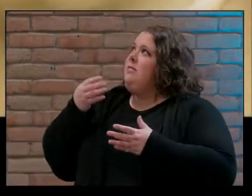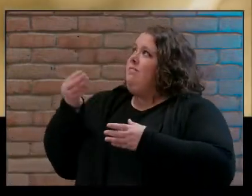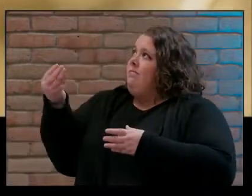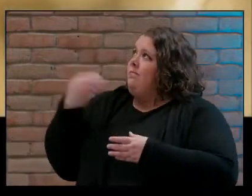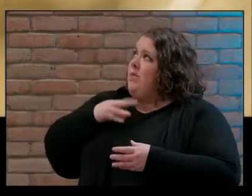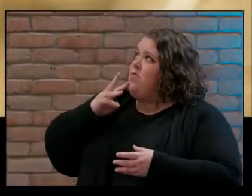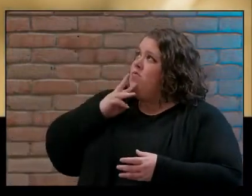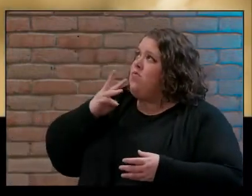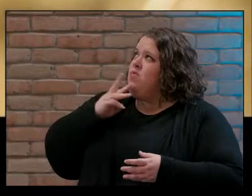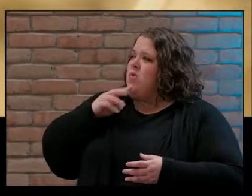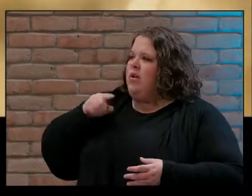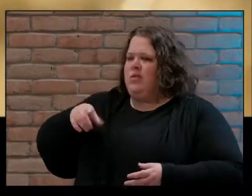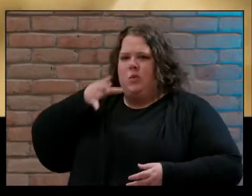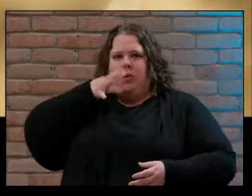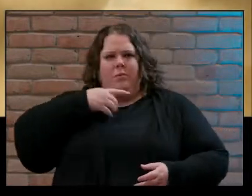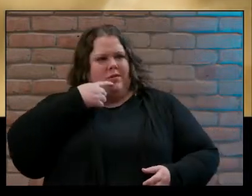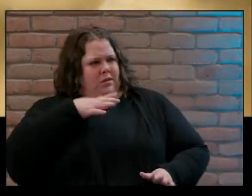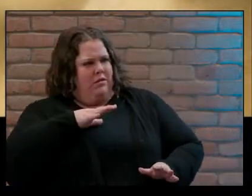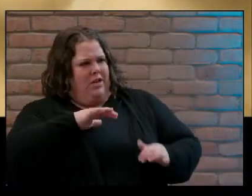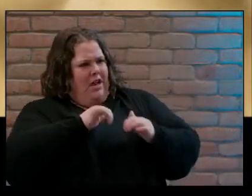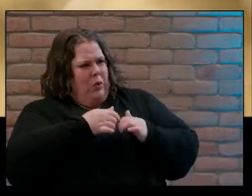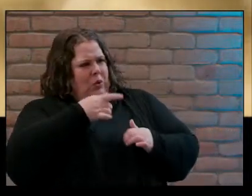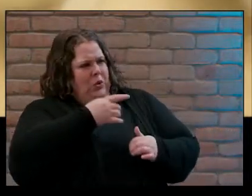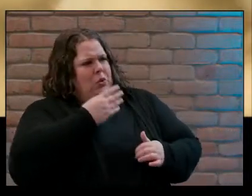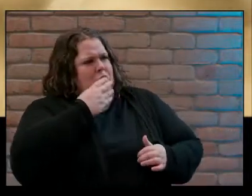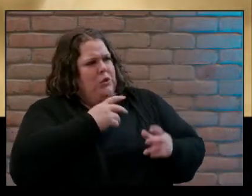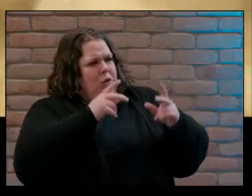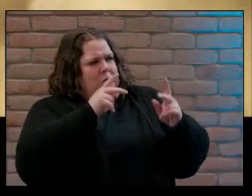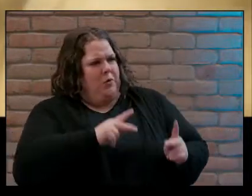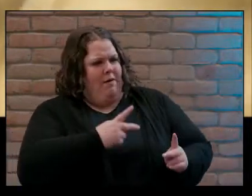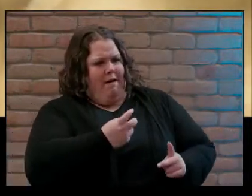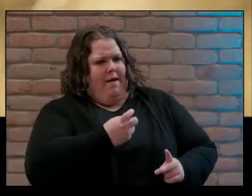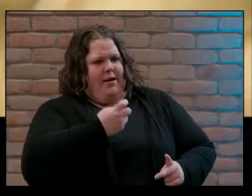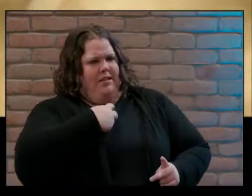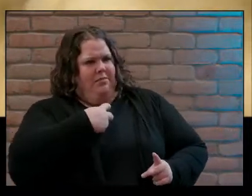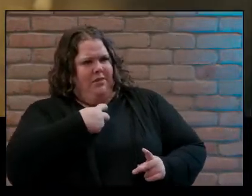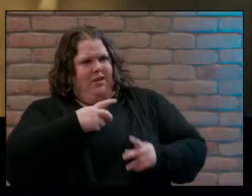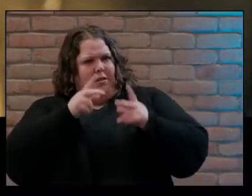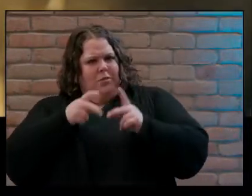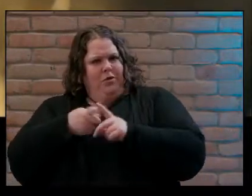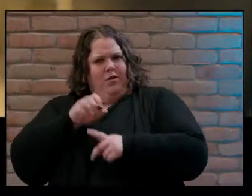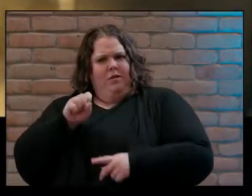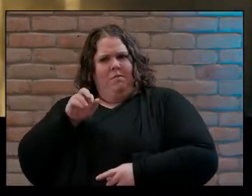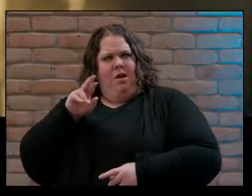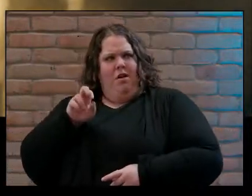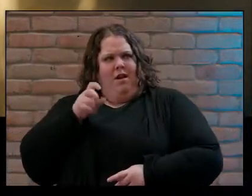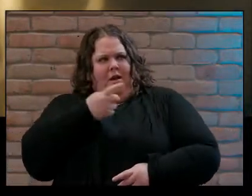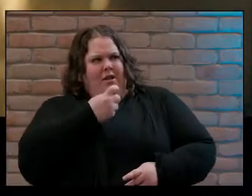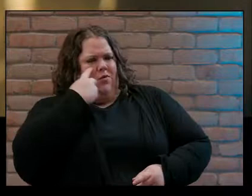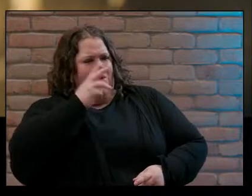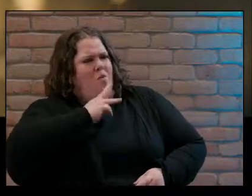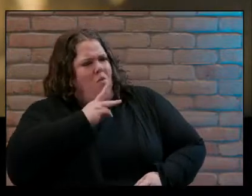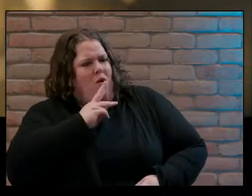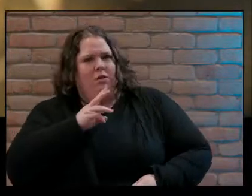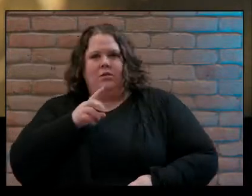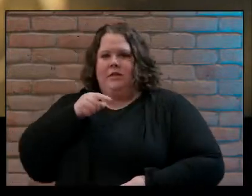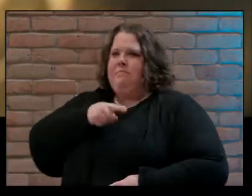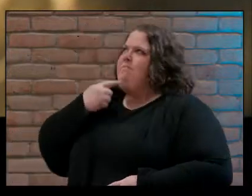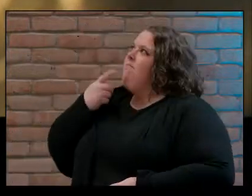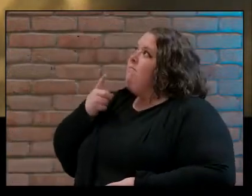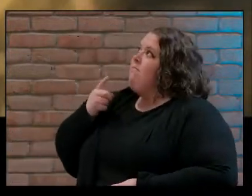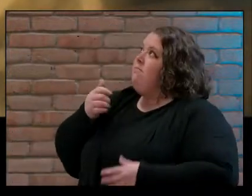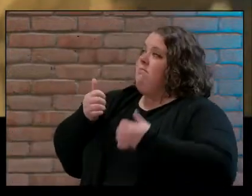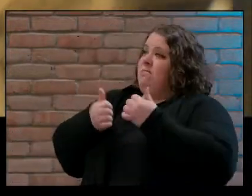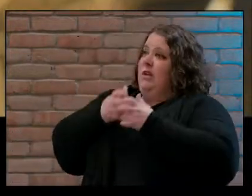how can you a Jew ask me a Samaritan for water Jesus replied everyone who